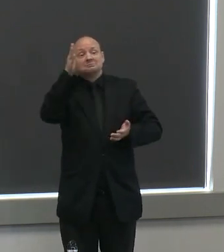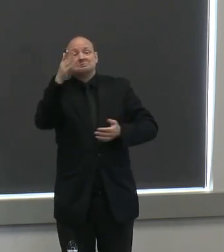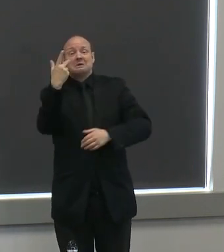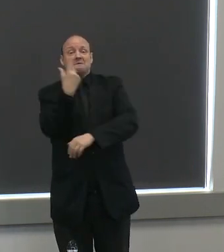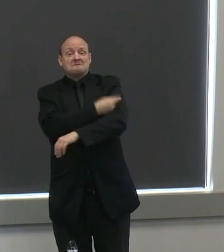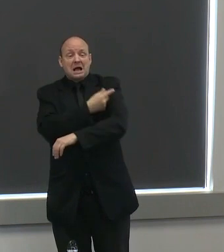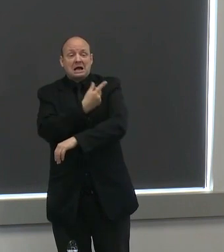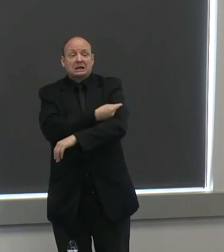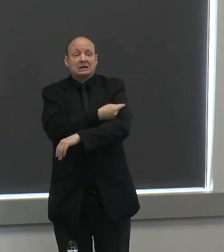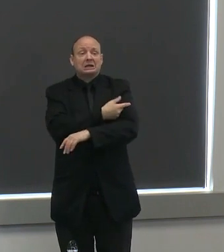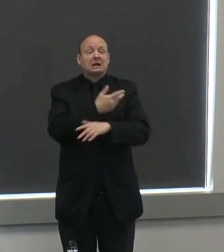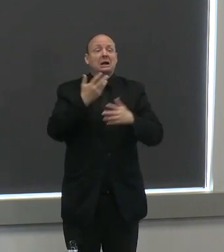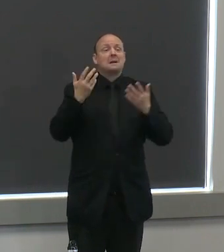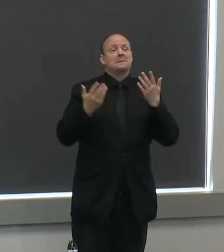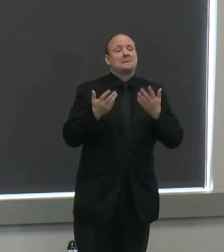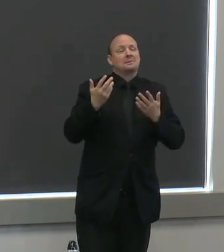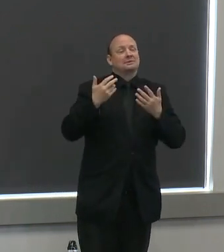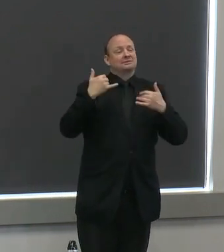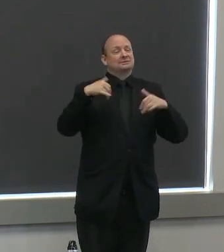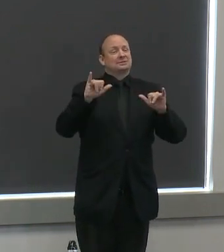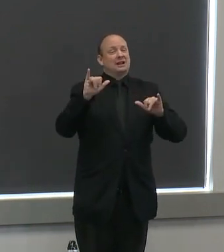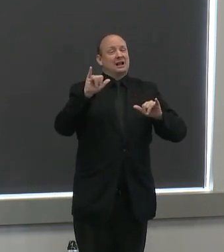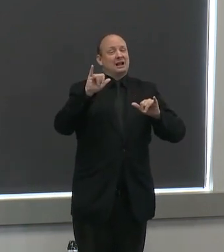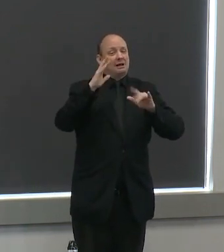uh regarding the virus